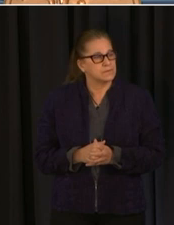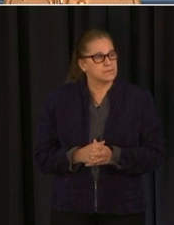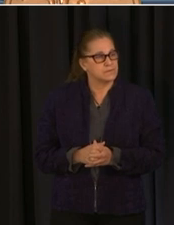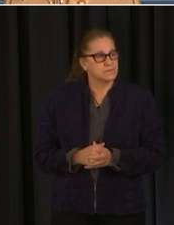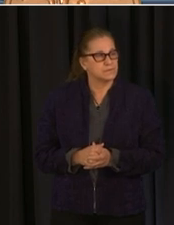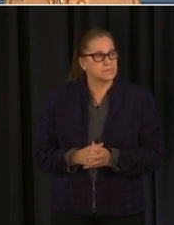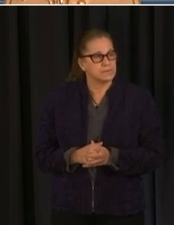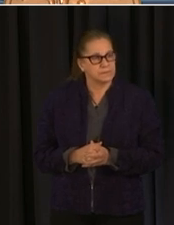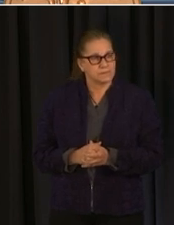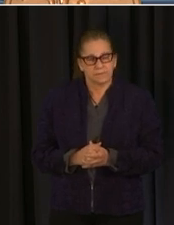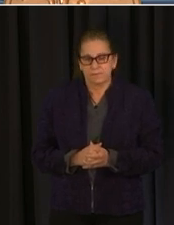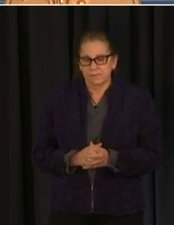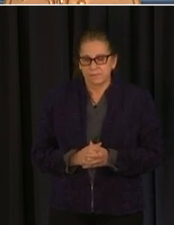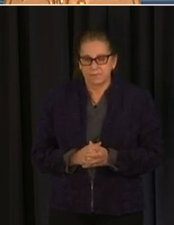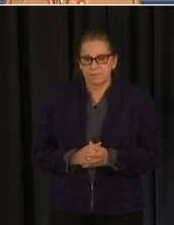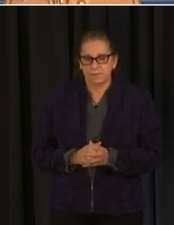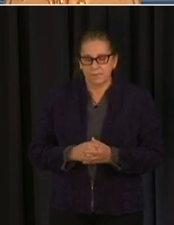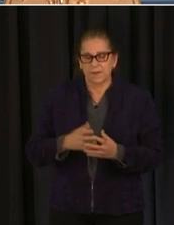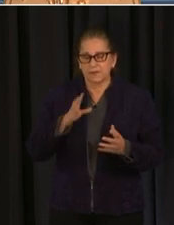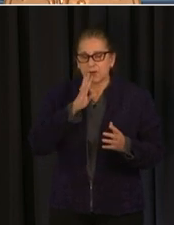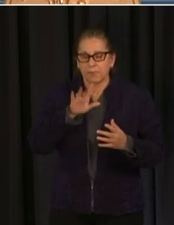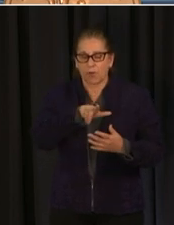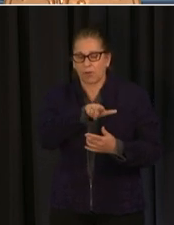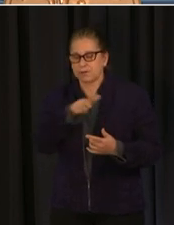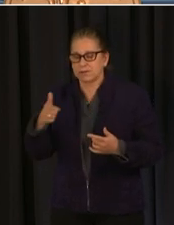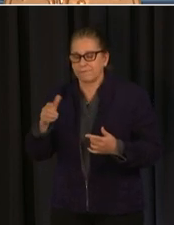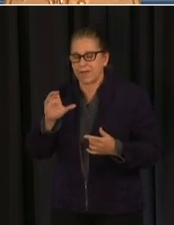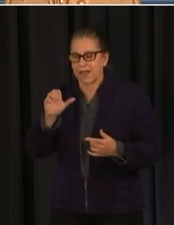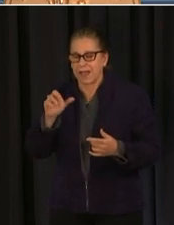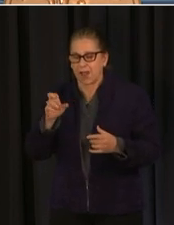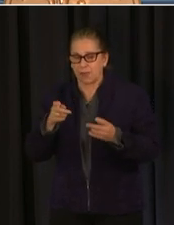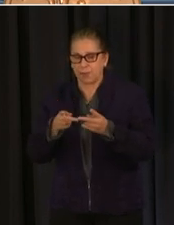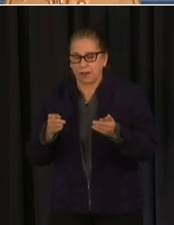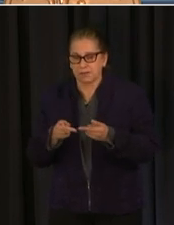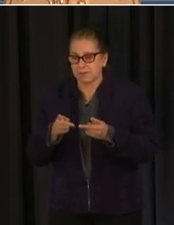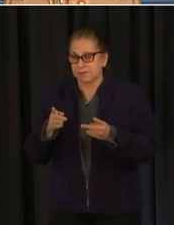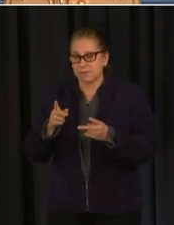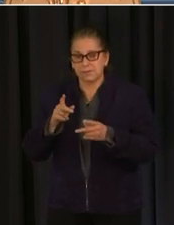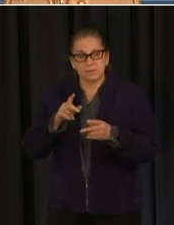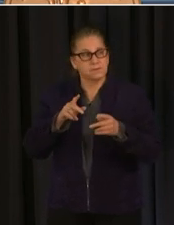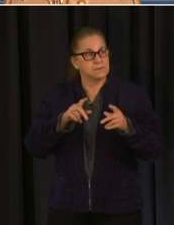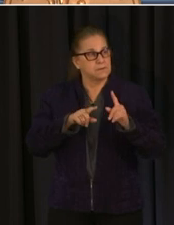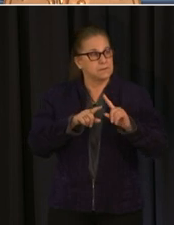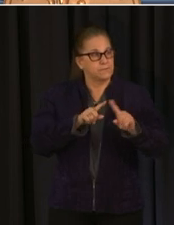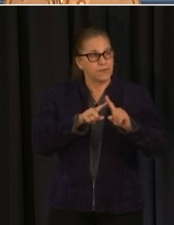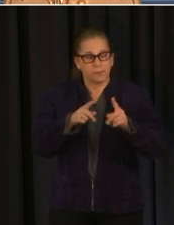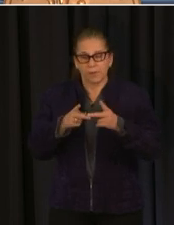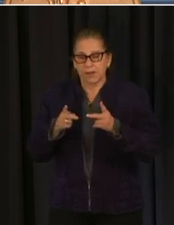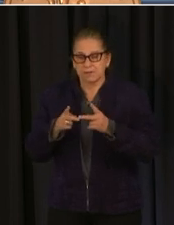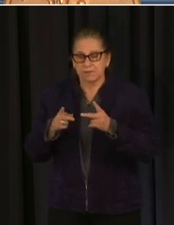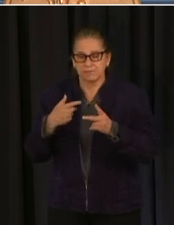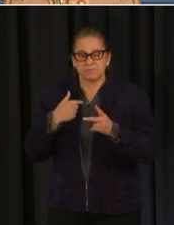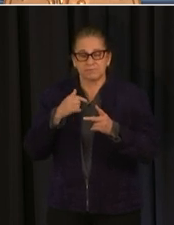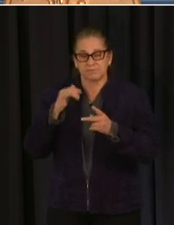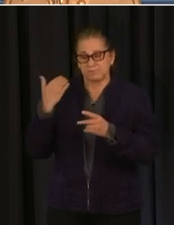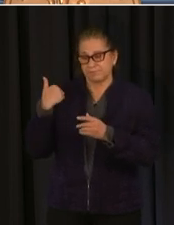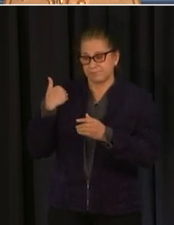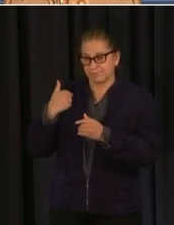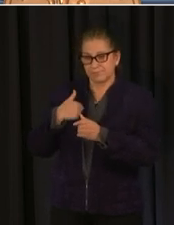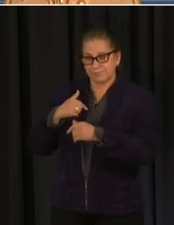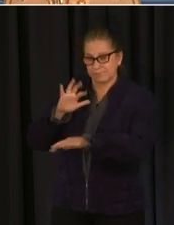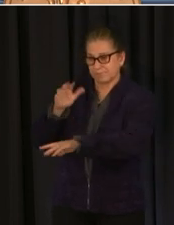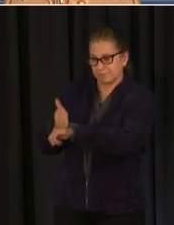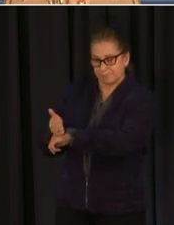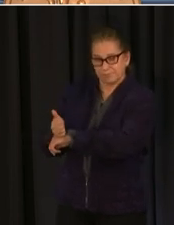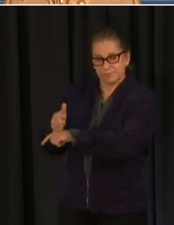alternate care site um is being dismantled and we've started that process uh we're